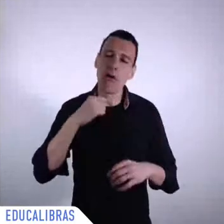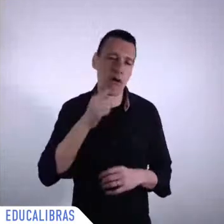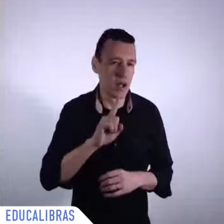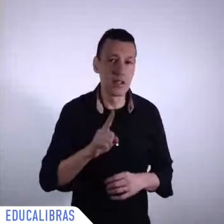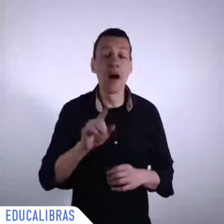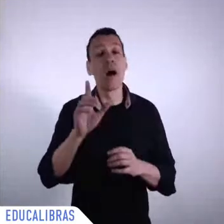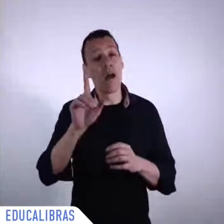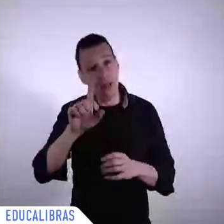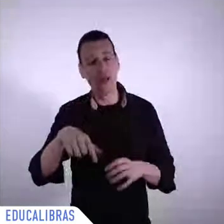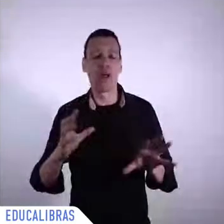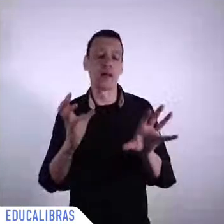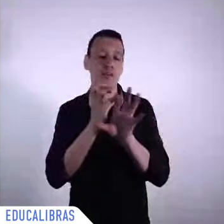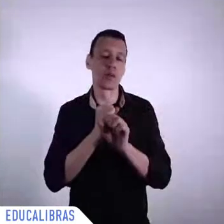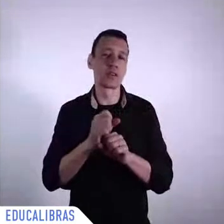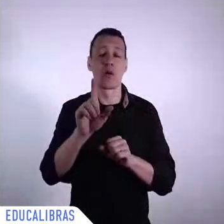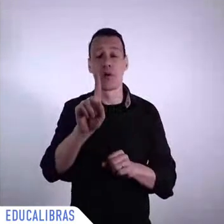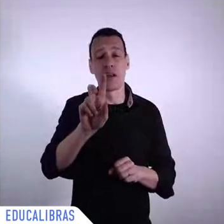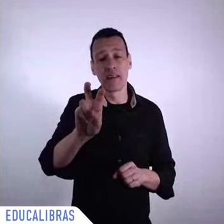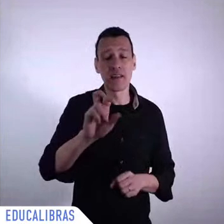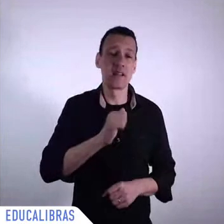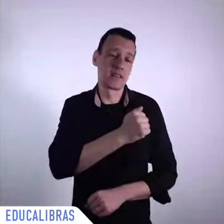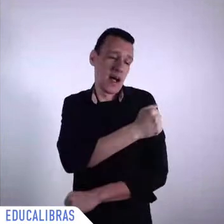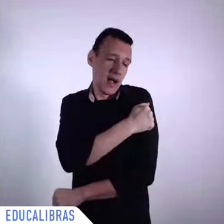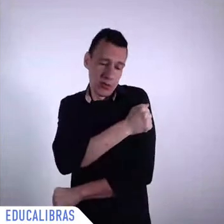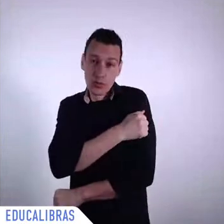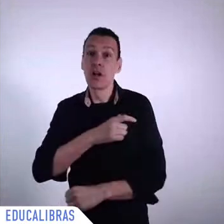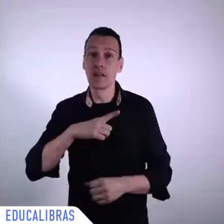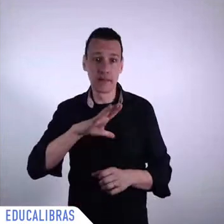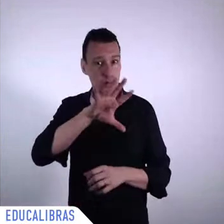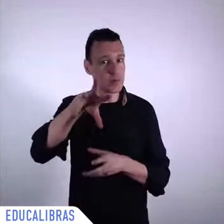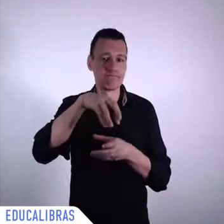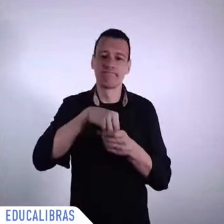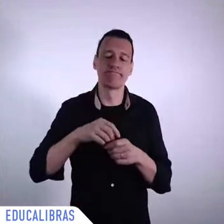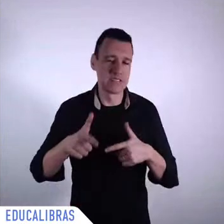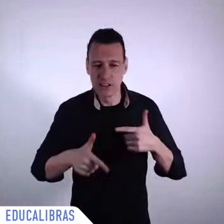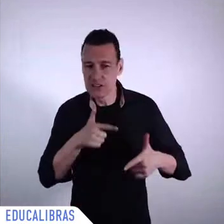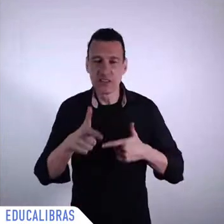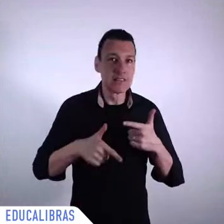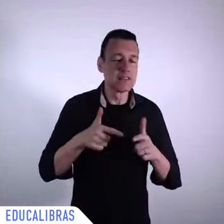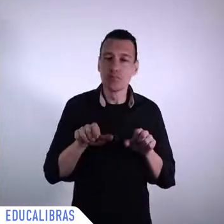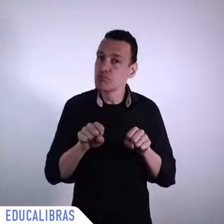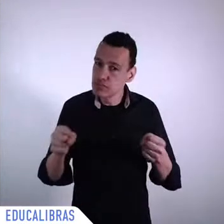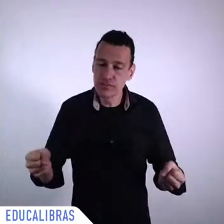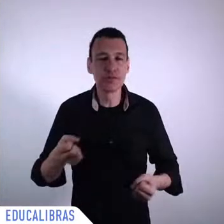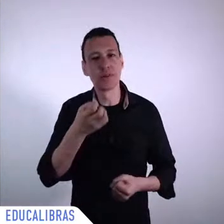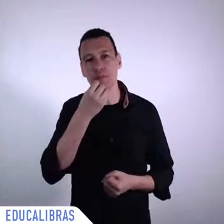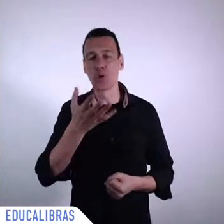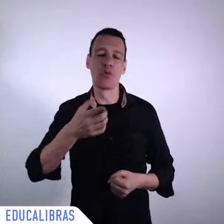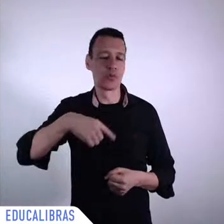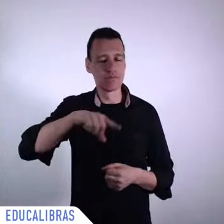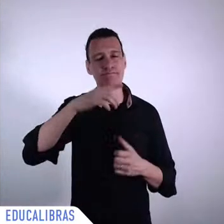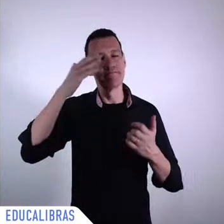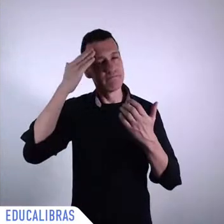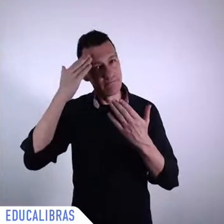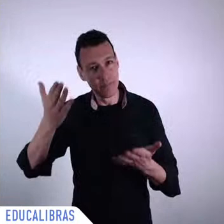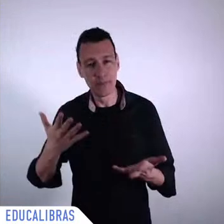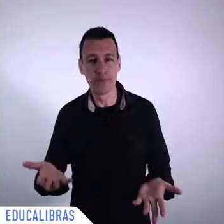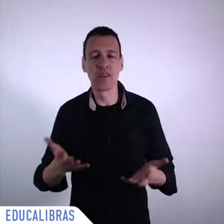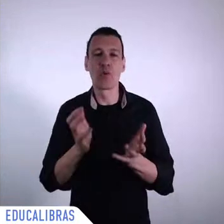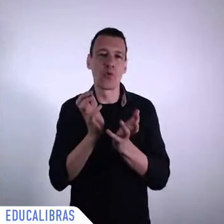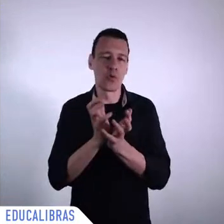and all of these teams. 15 students, 15 they are all watching us right now. We also thank you.